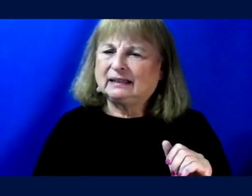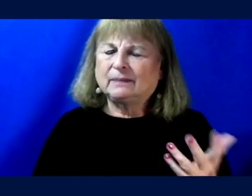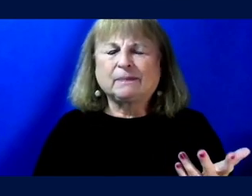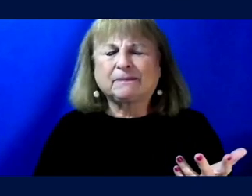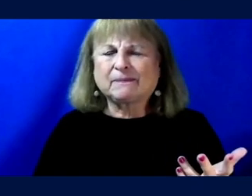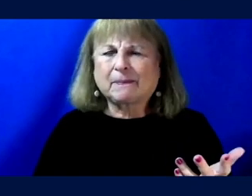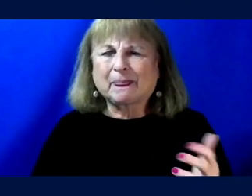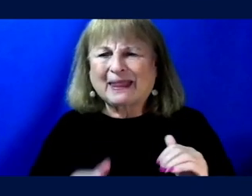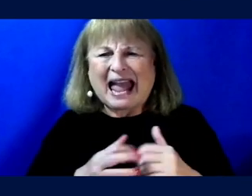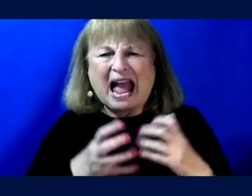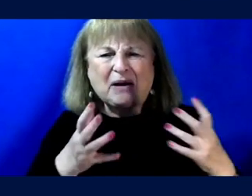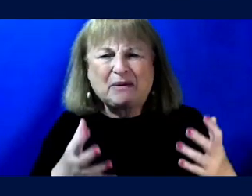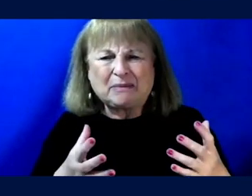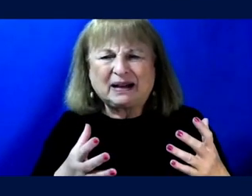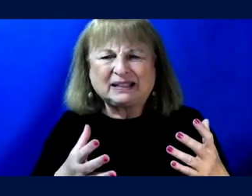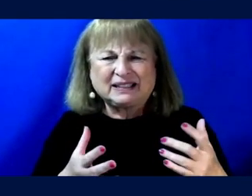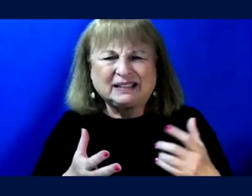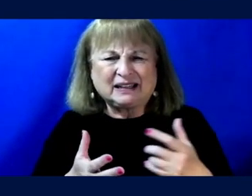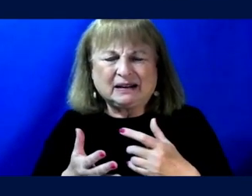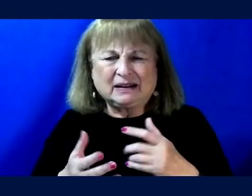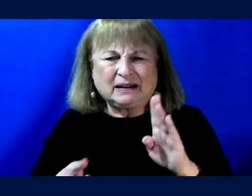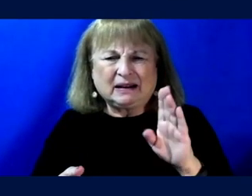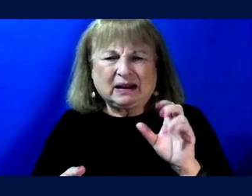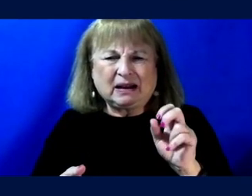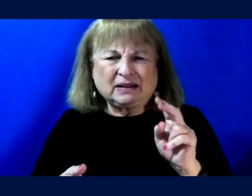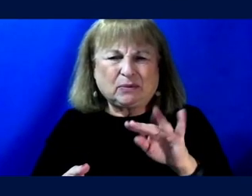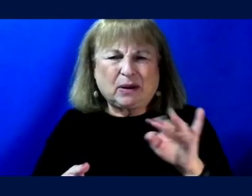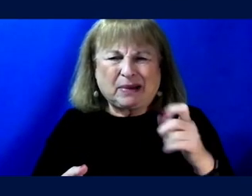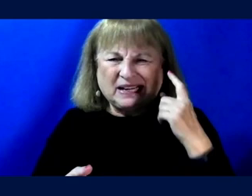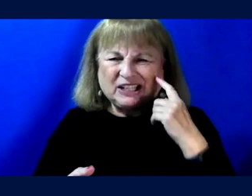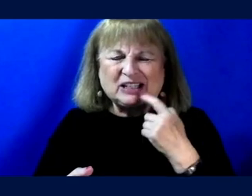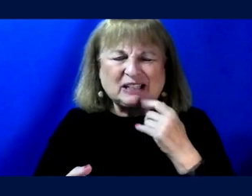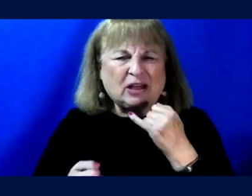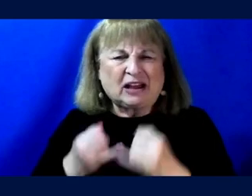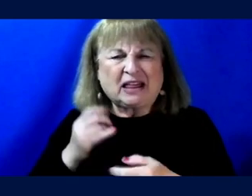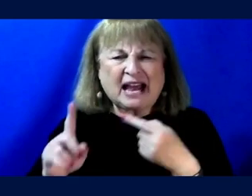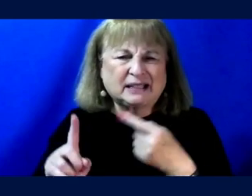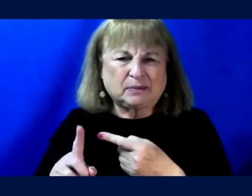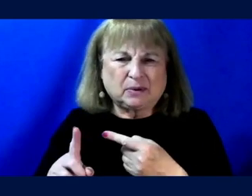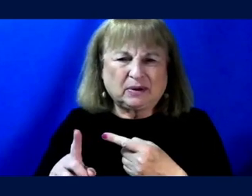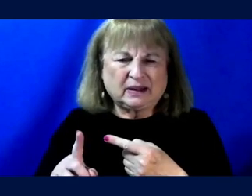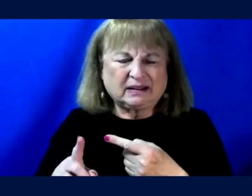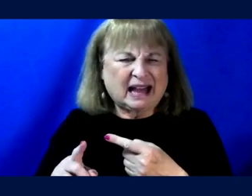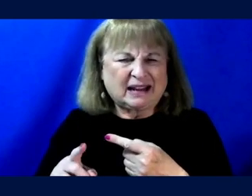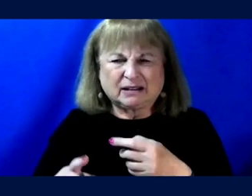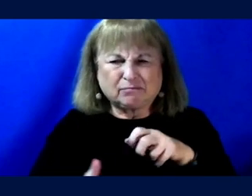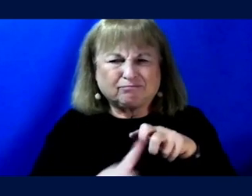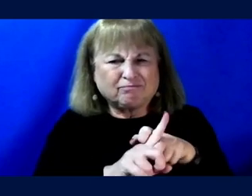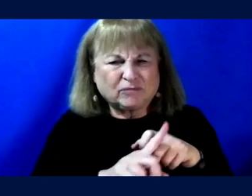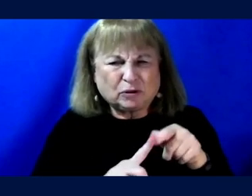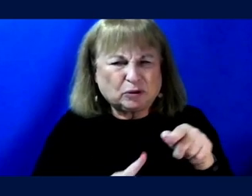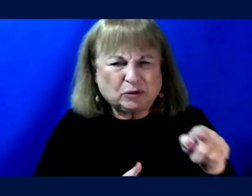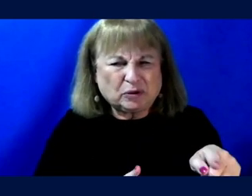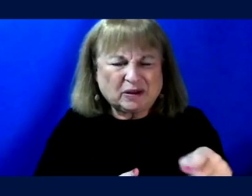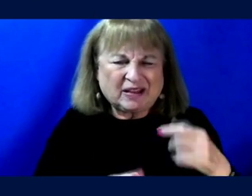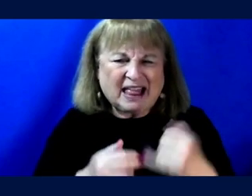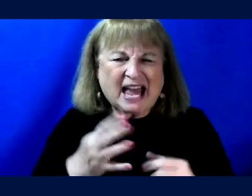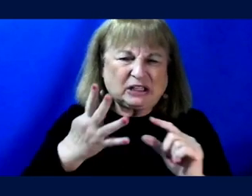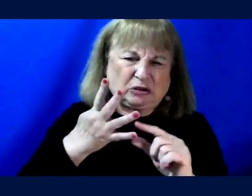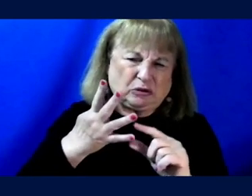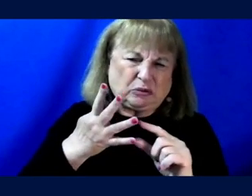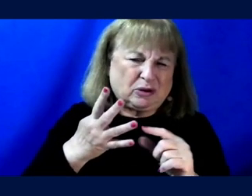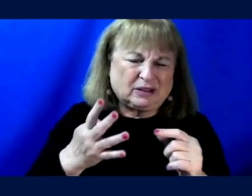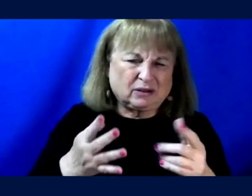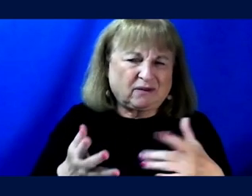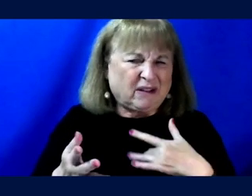how much does what Bonnie's just said to her last point resonate with you? The last two points, I guess,